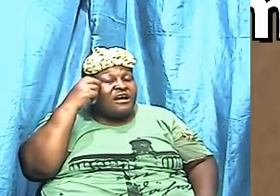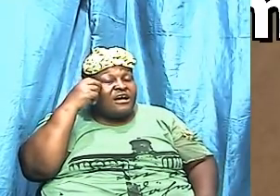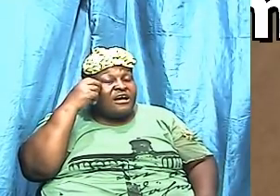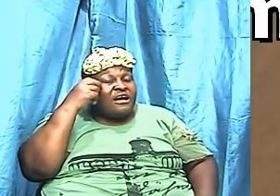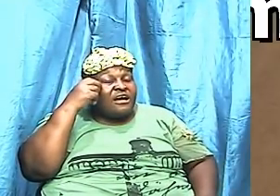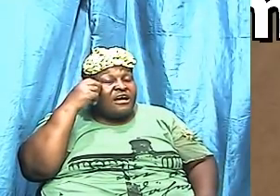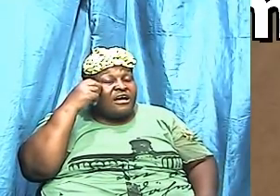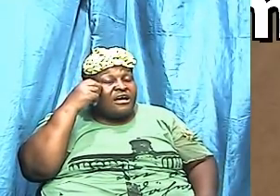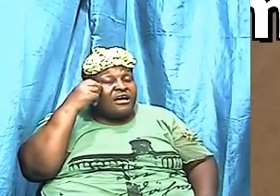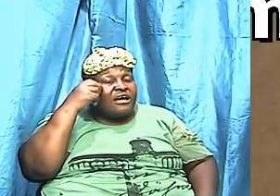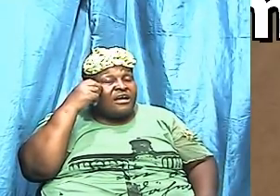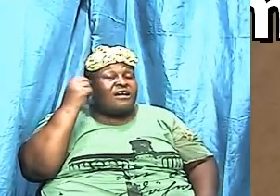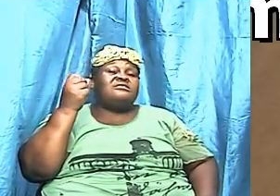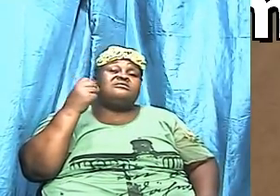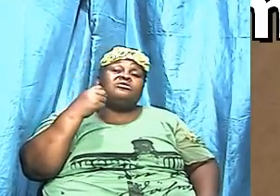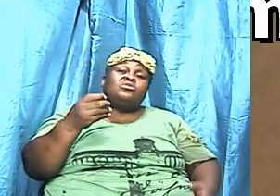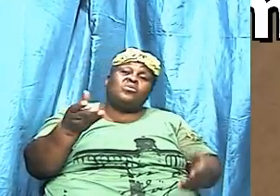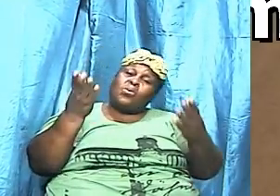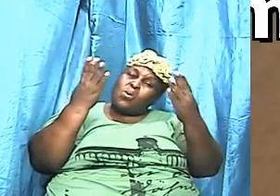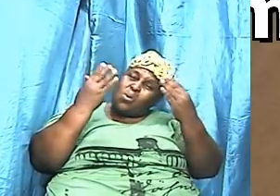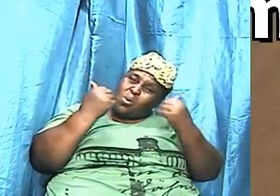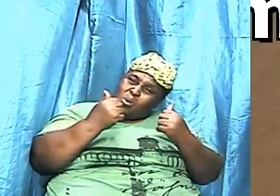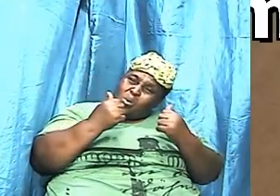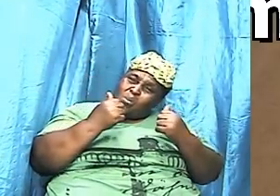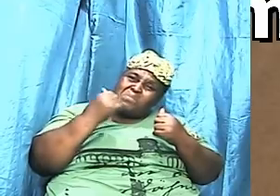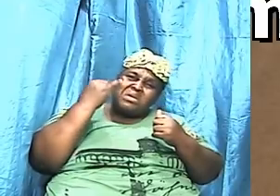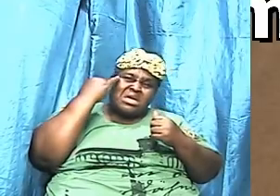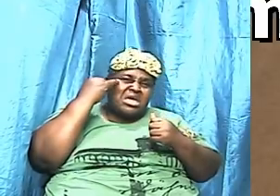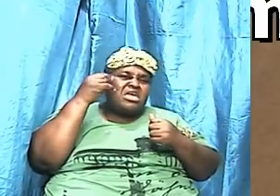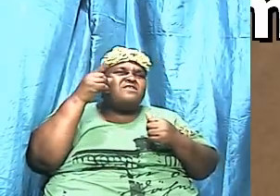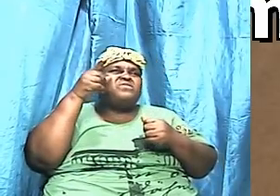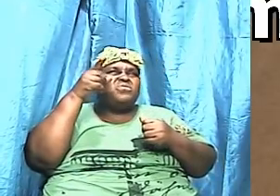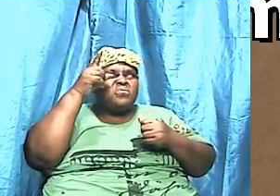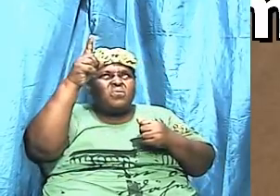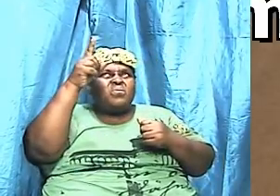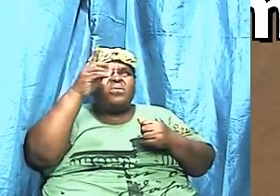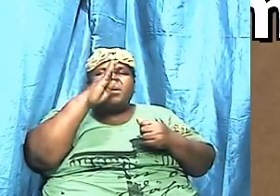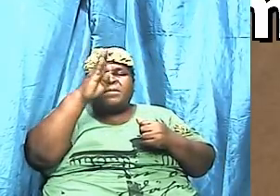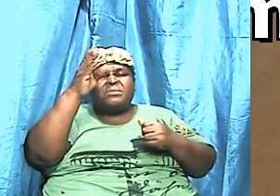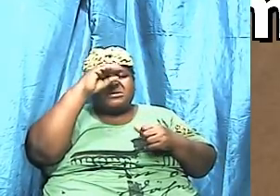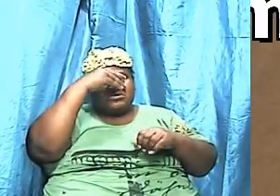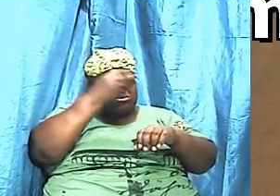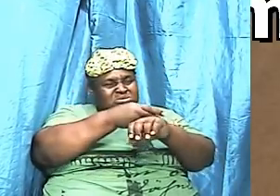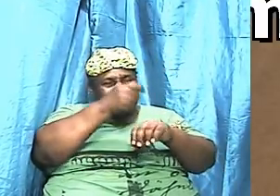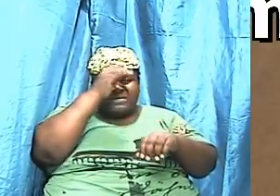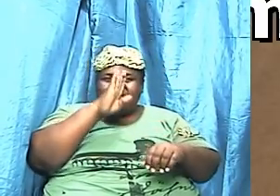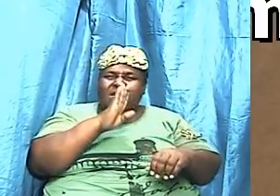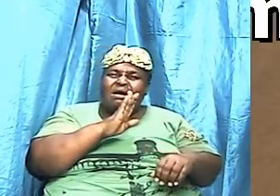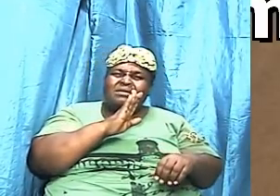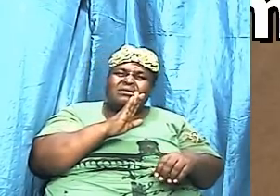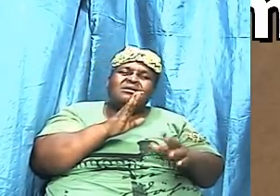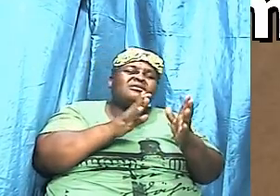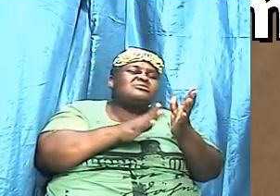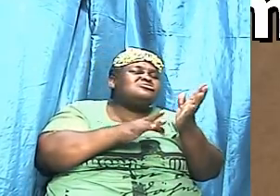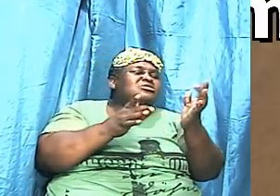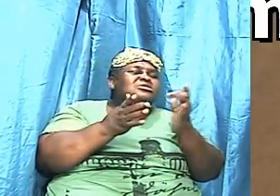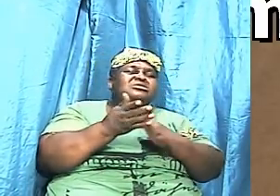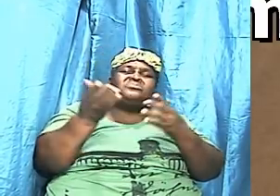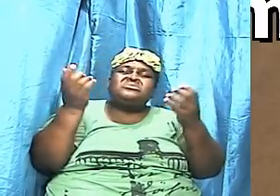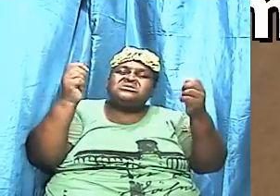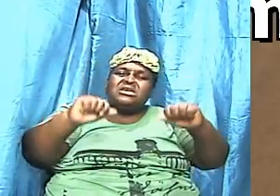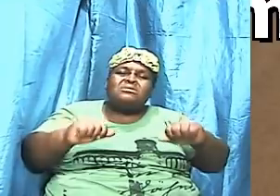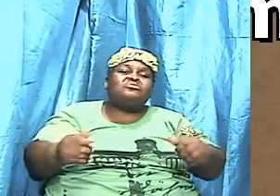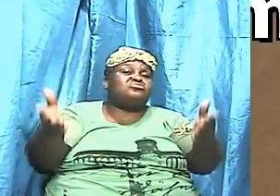mind said look here if thou be the son of God Jesus was able to come with a